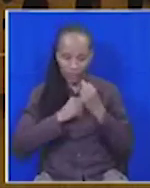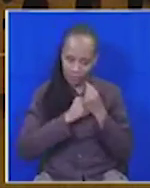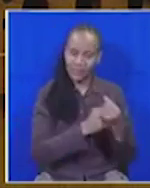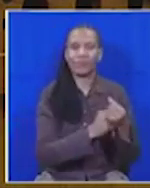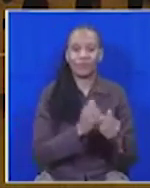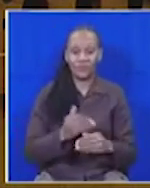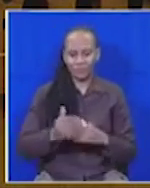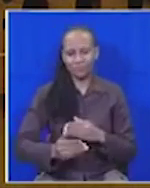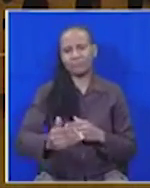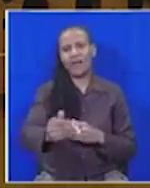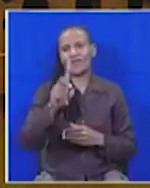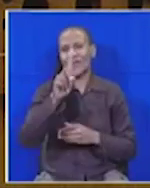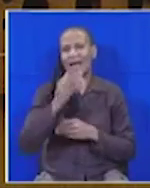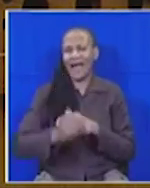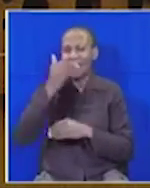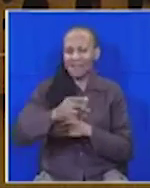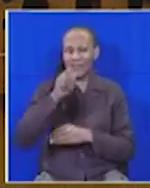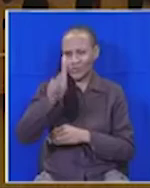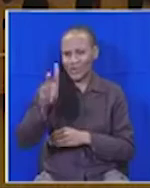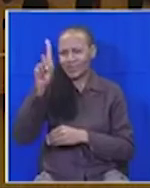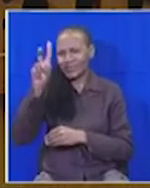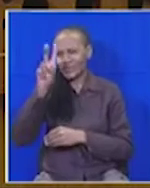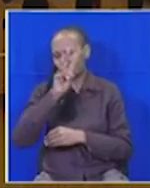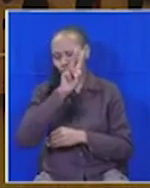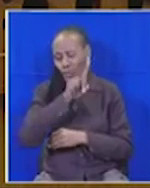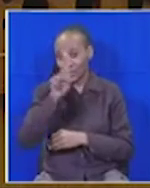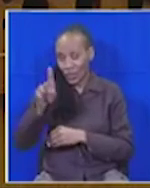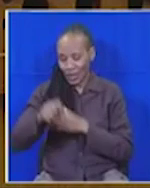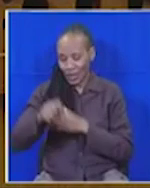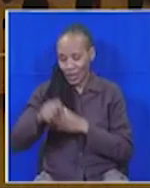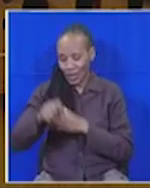21 years of having the rules that we had in 1994. Thank you very much.